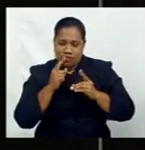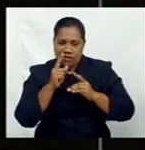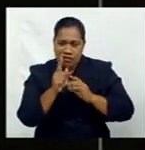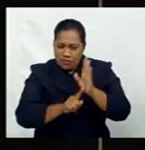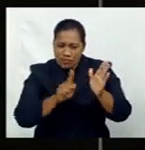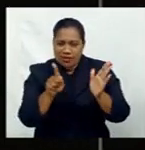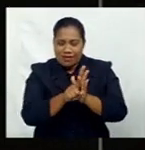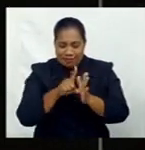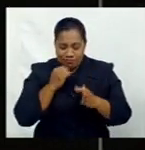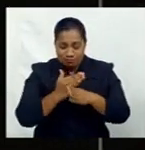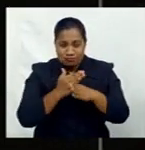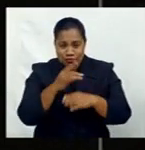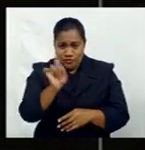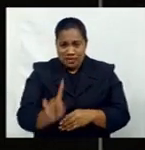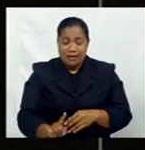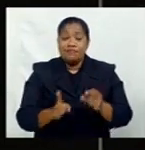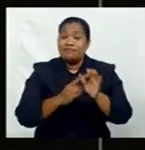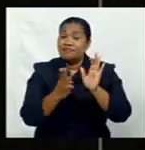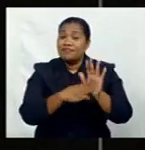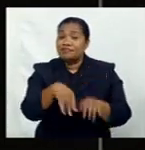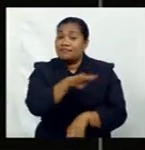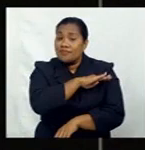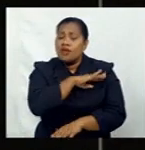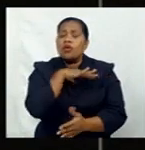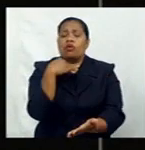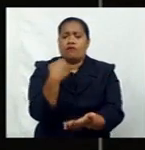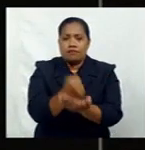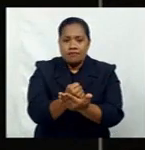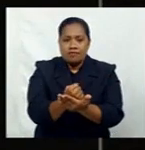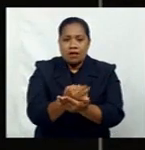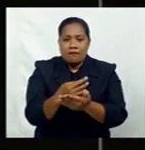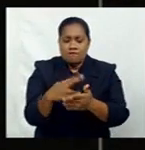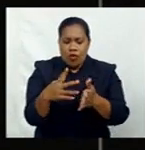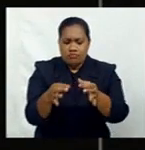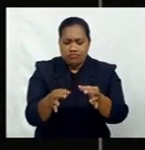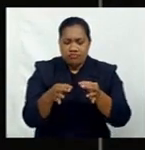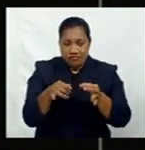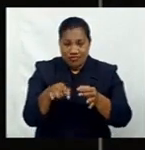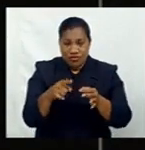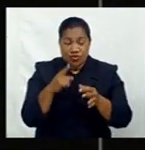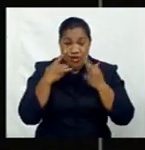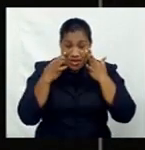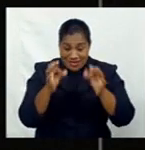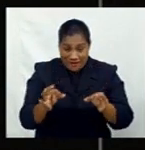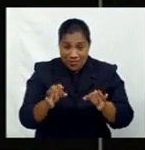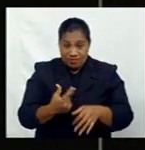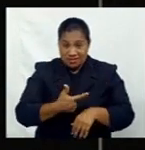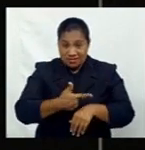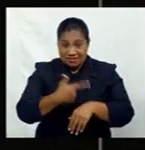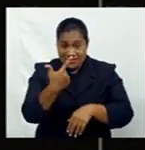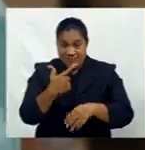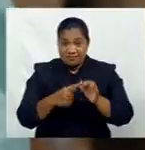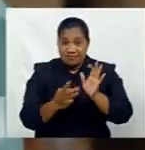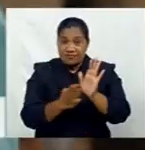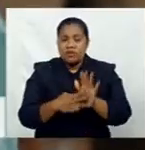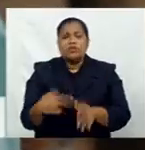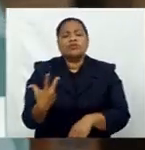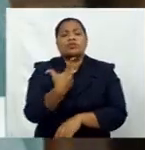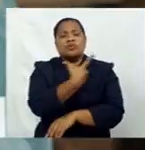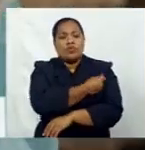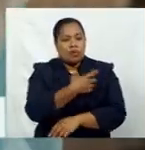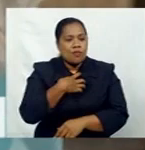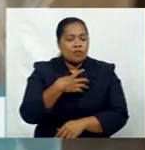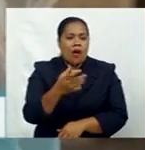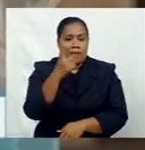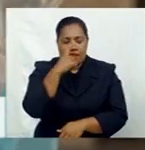Minister Varengi Mbaini Morama has also confirmed that further rollbacks in curfew as we vaccinate more people. The government will